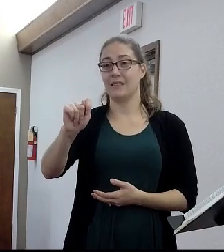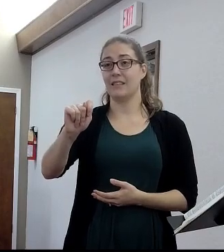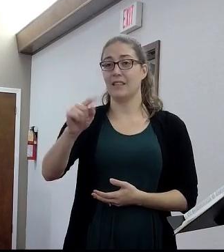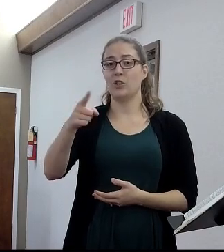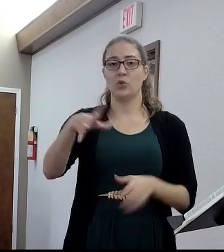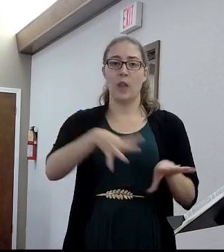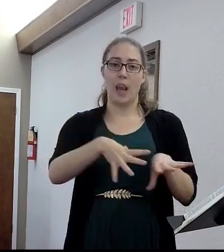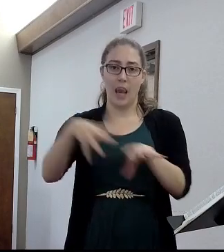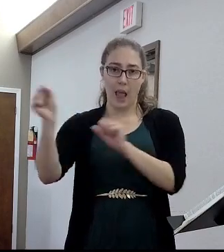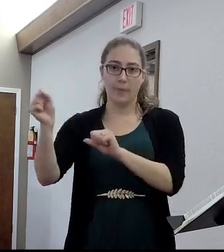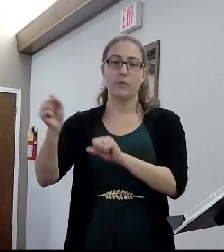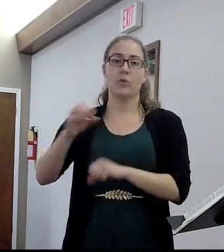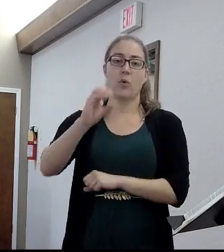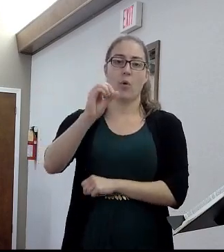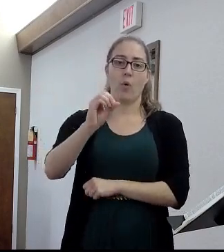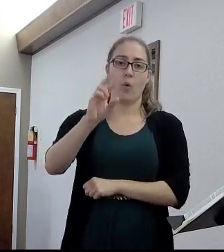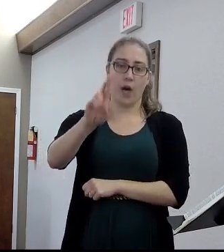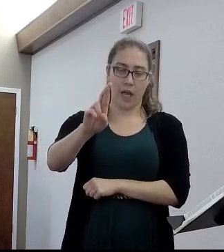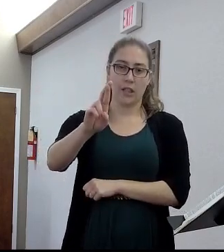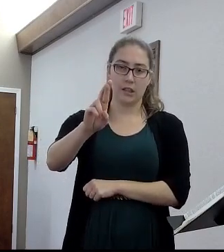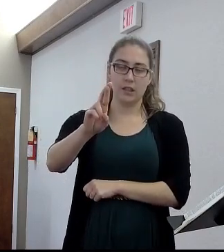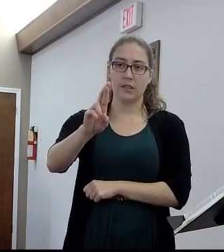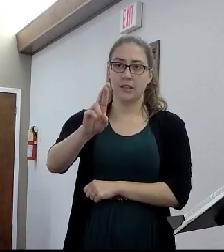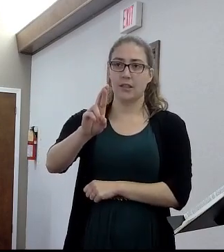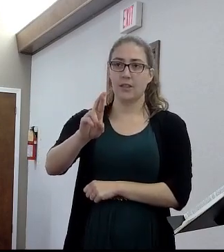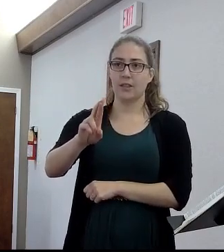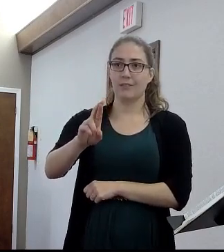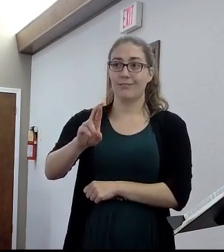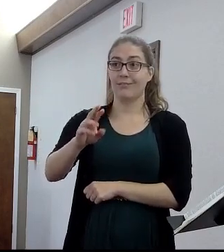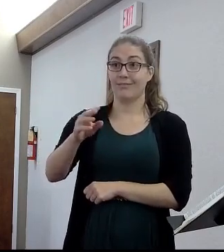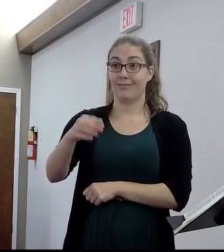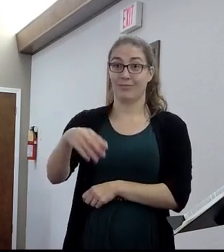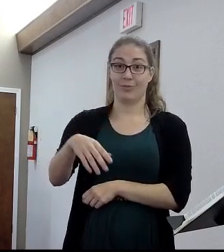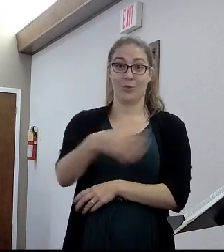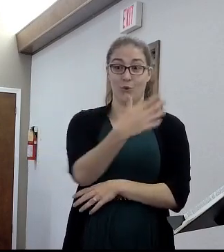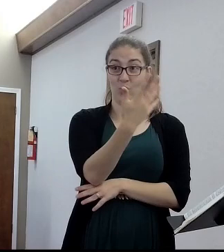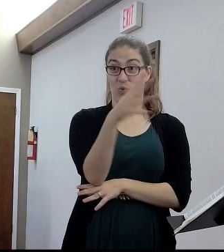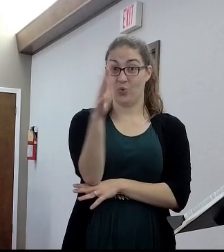Somewhere with trees and stuff. It's green there. I do know that.